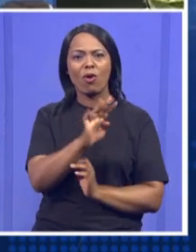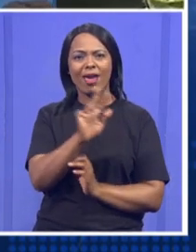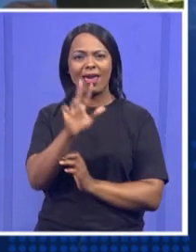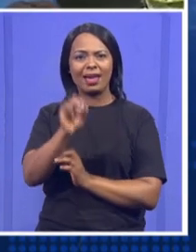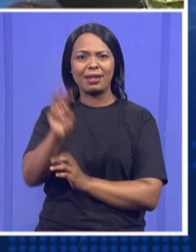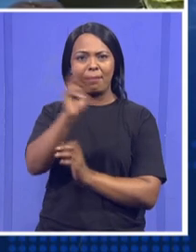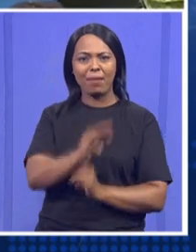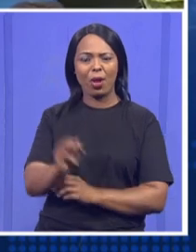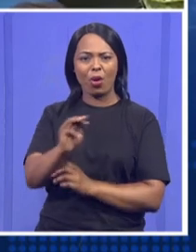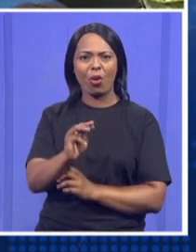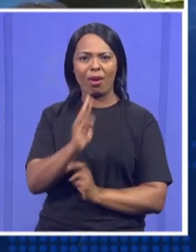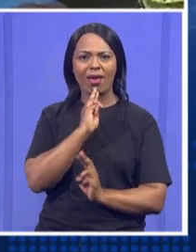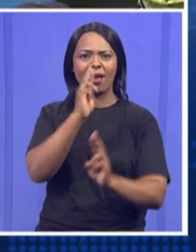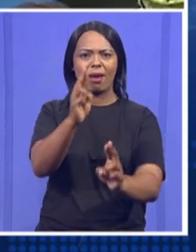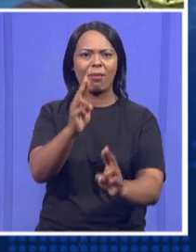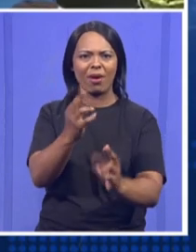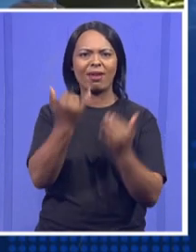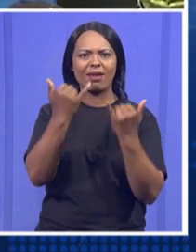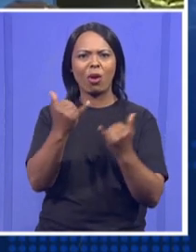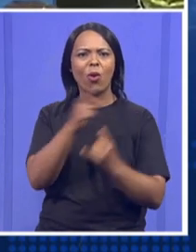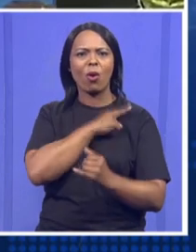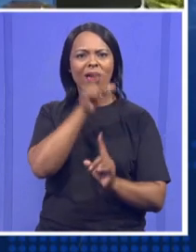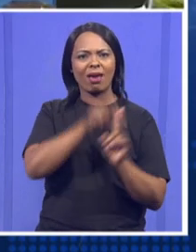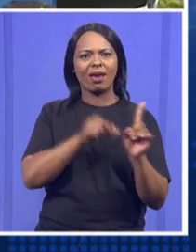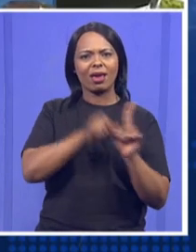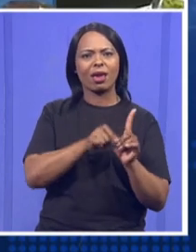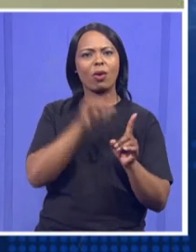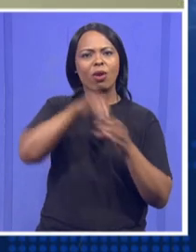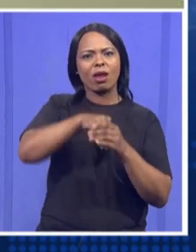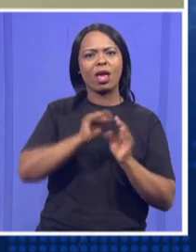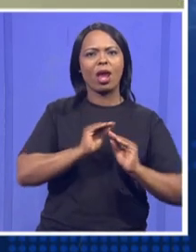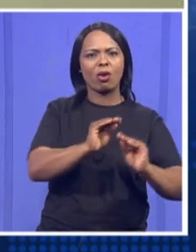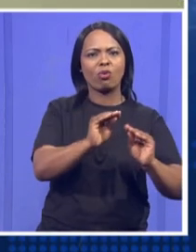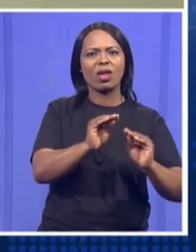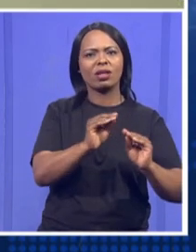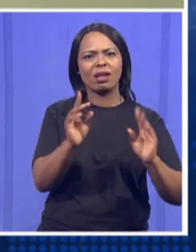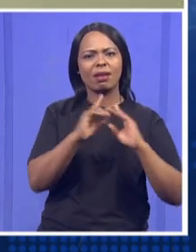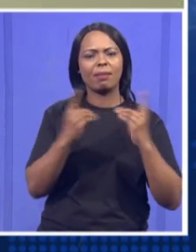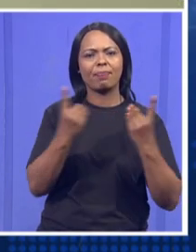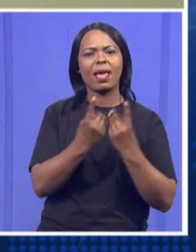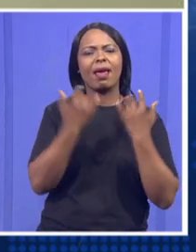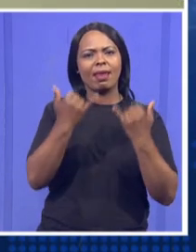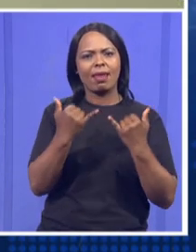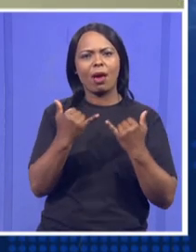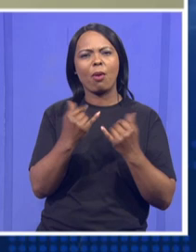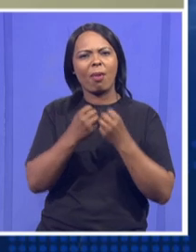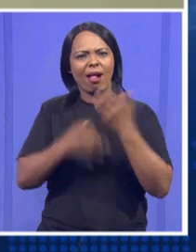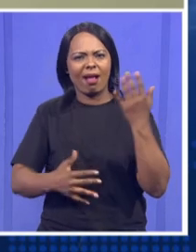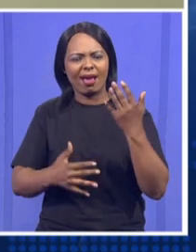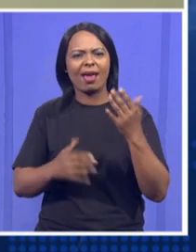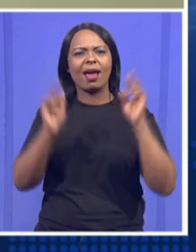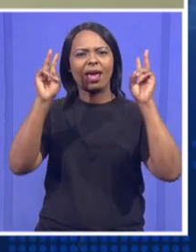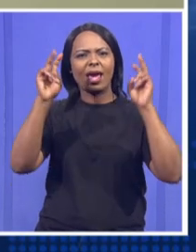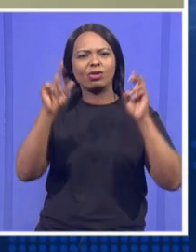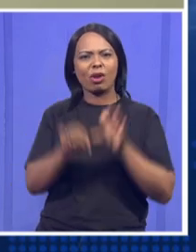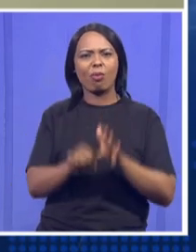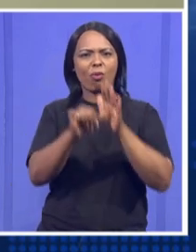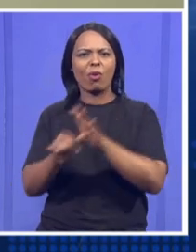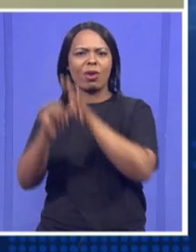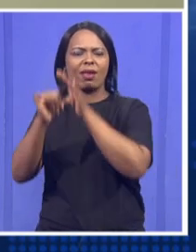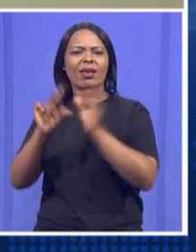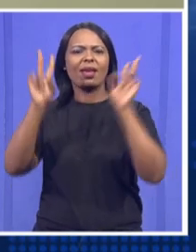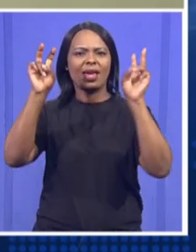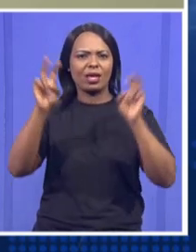been reported about the time he was in education, I think let's allow him time to deal with many other important issues, particularly